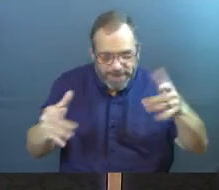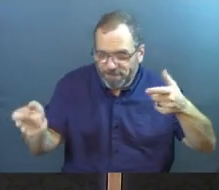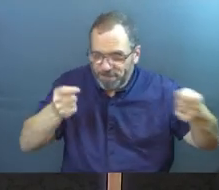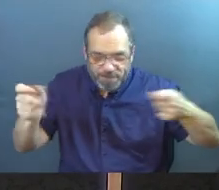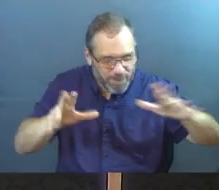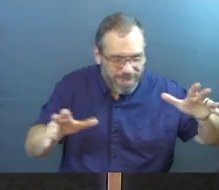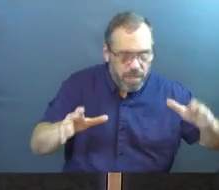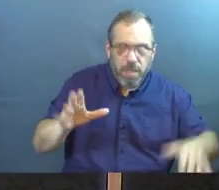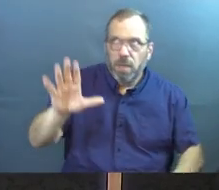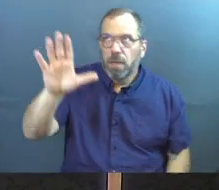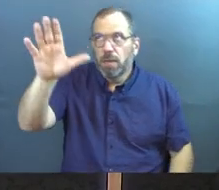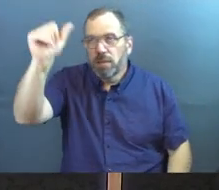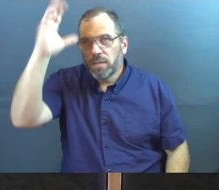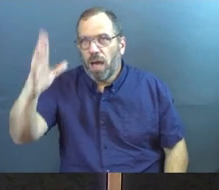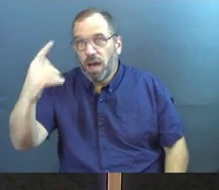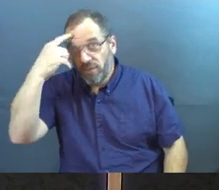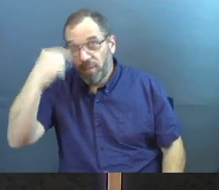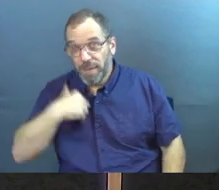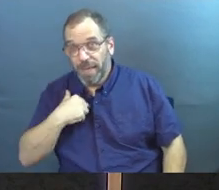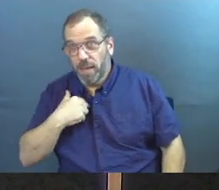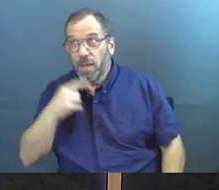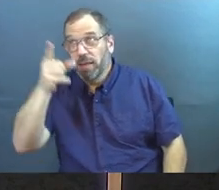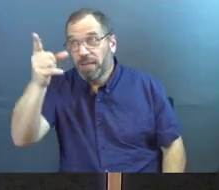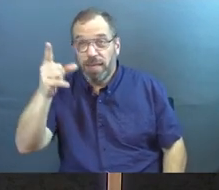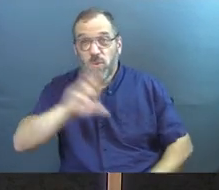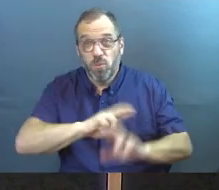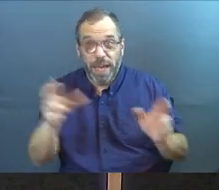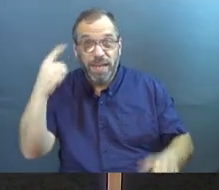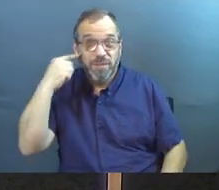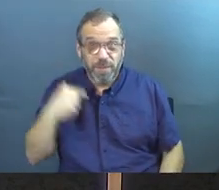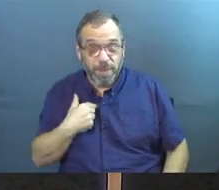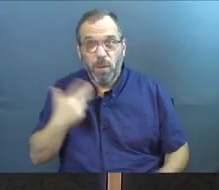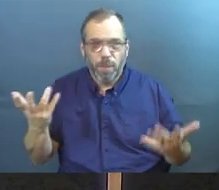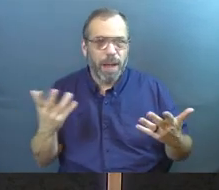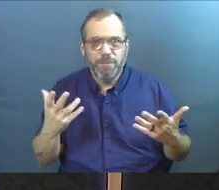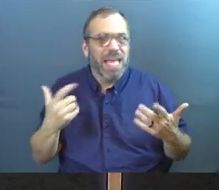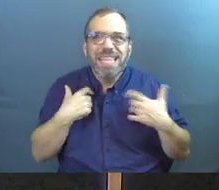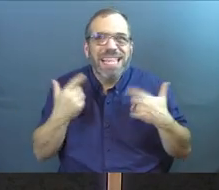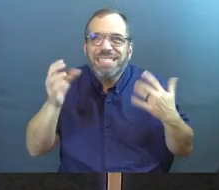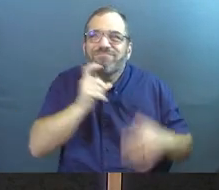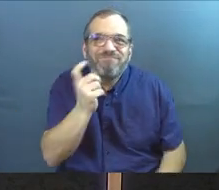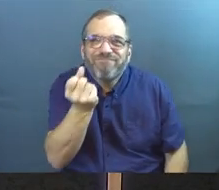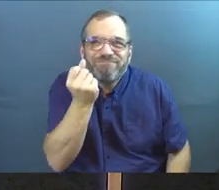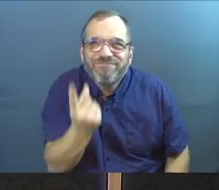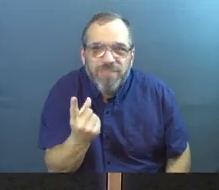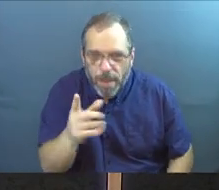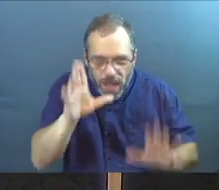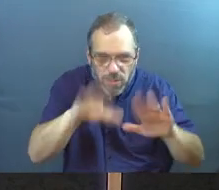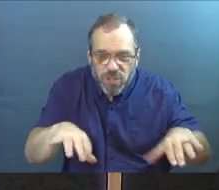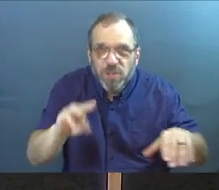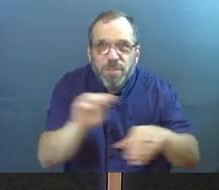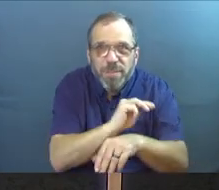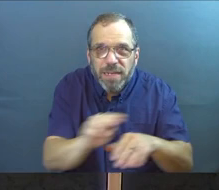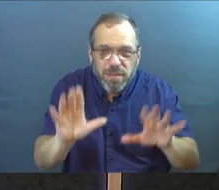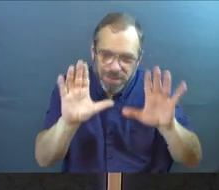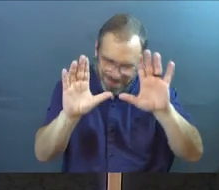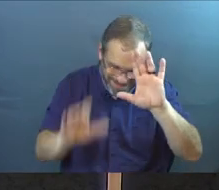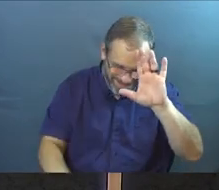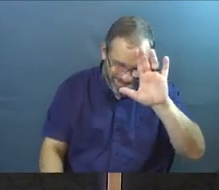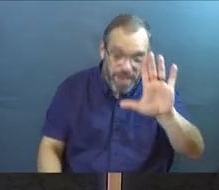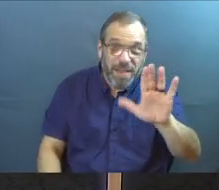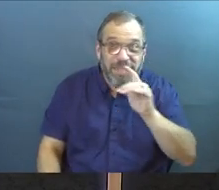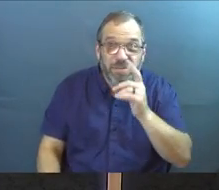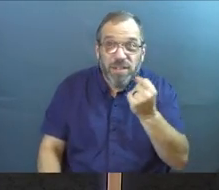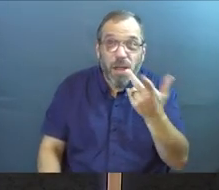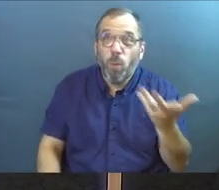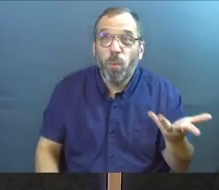God had this for me. He had so much for me because there was stuff I didn't understand about kid's ministry. And here's the number one